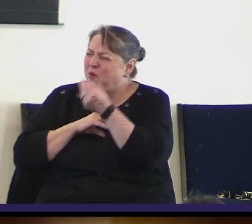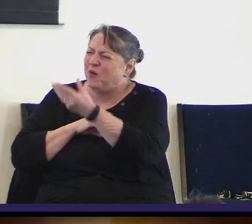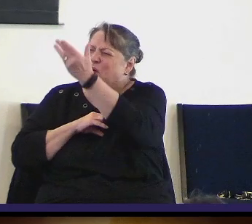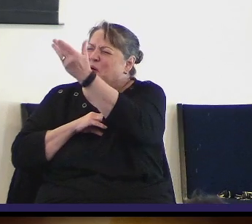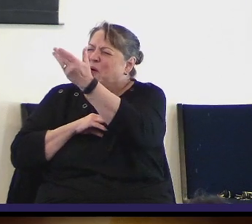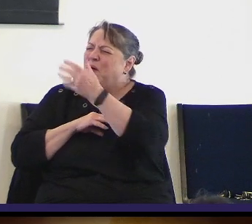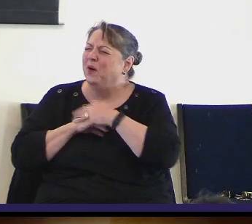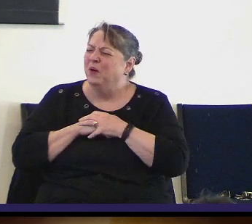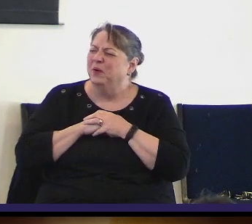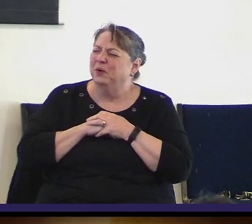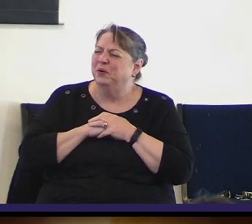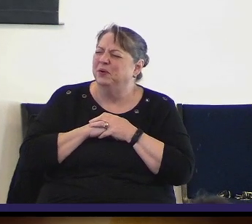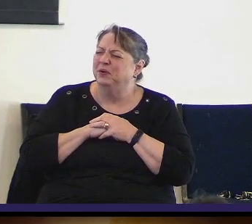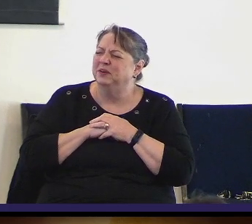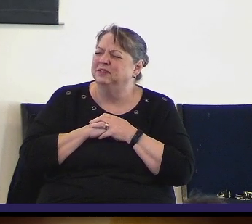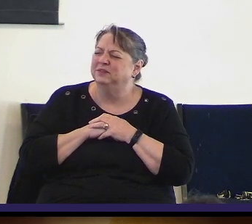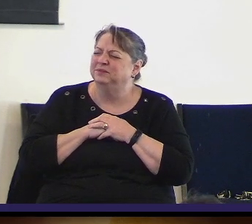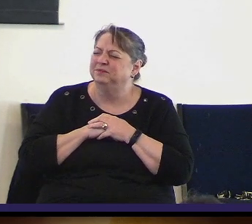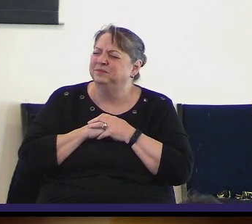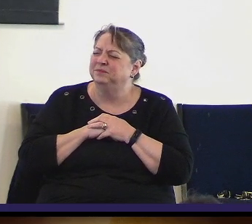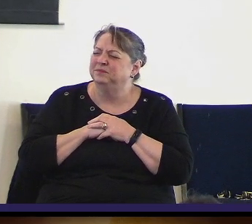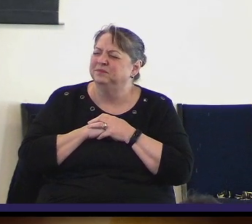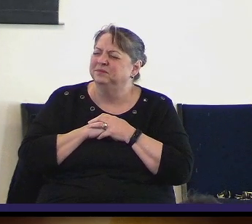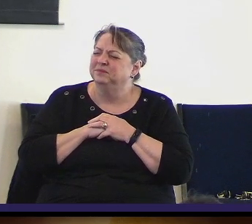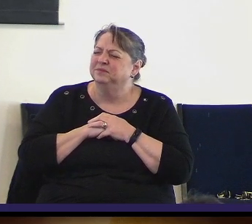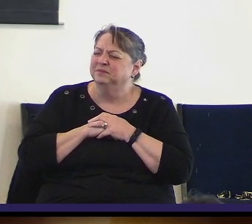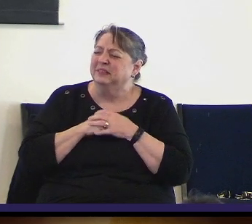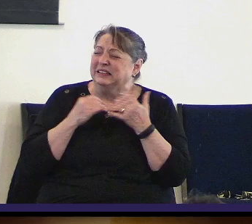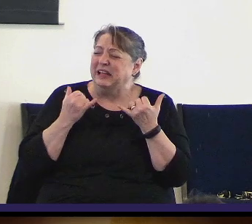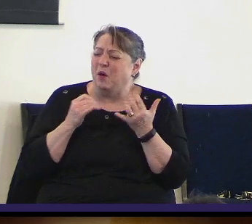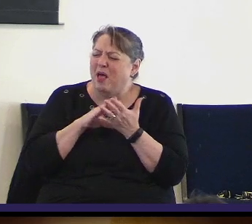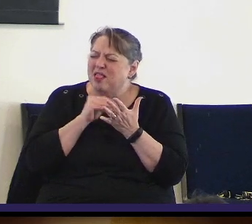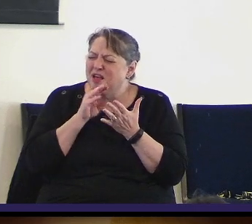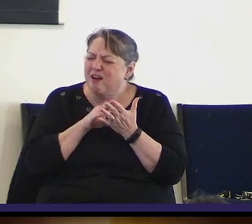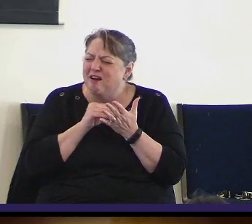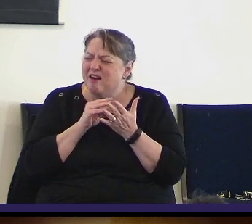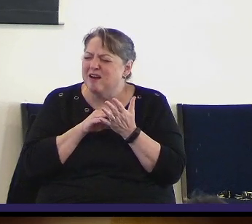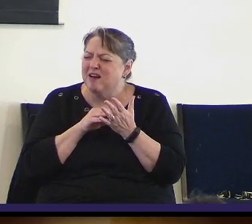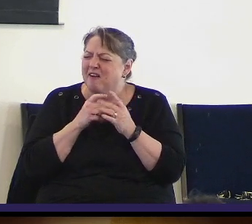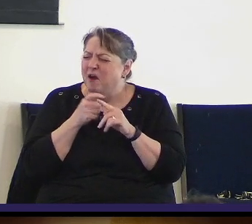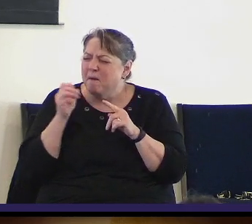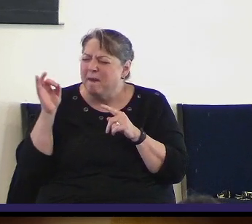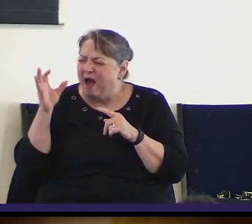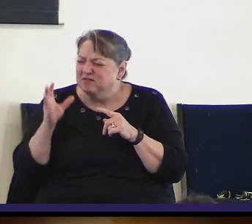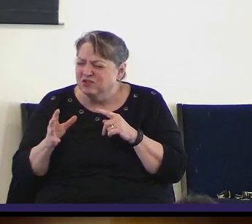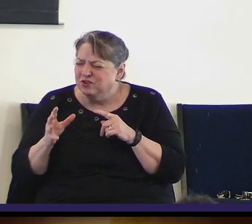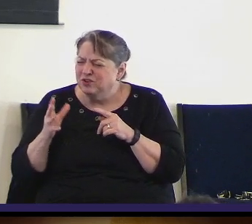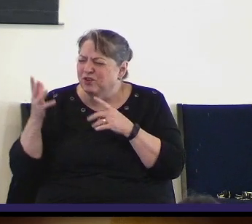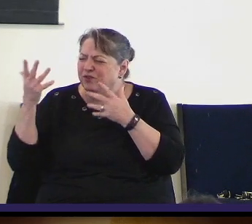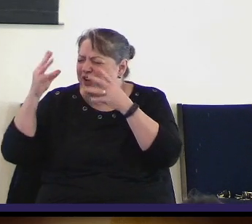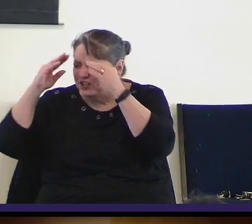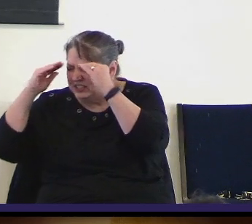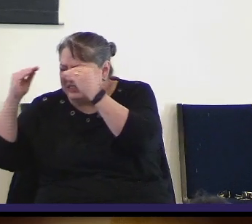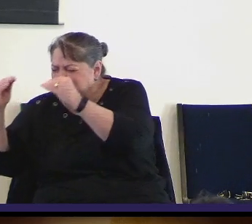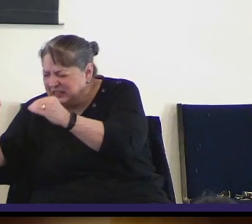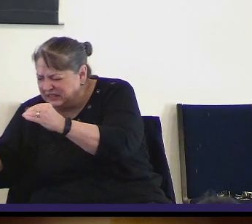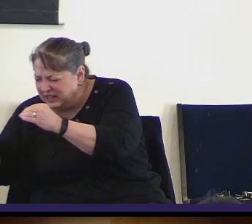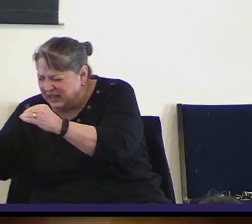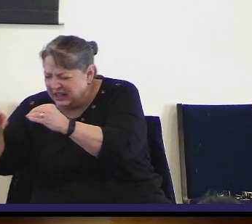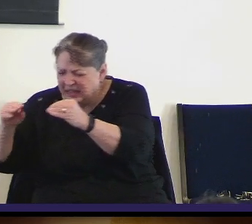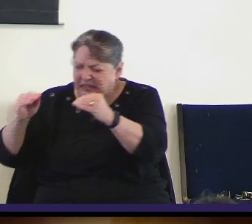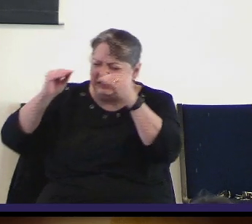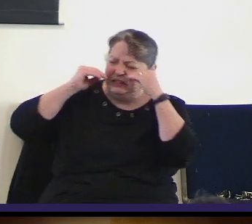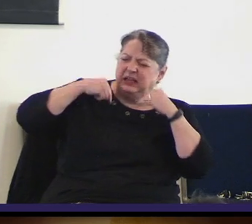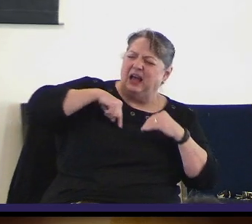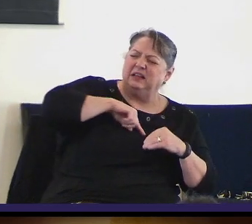joy as we listen to Pastor share the words that you put on his heart. We pray that they would be your words, that they